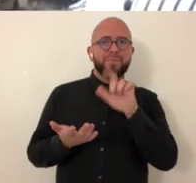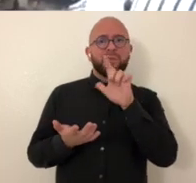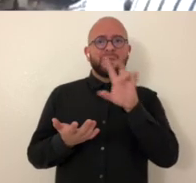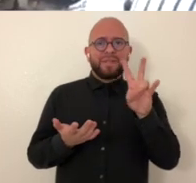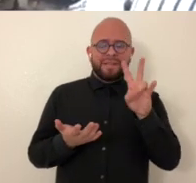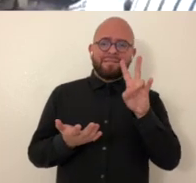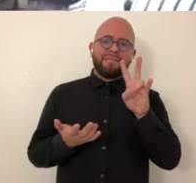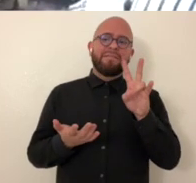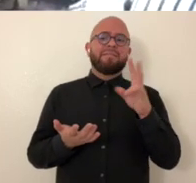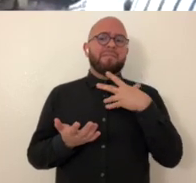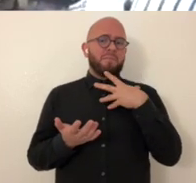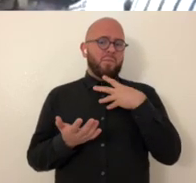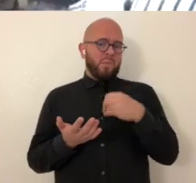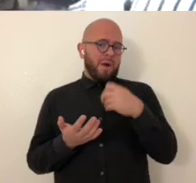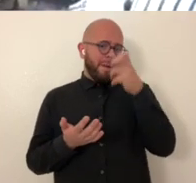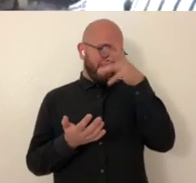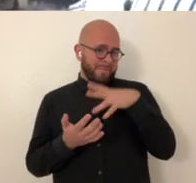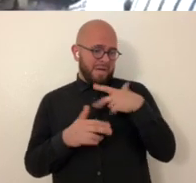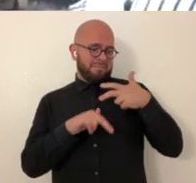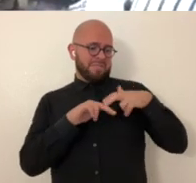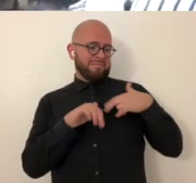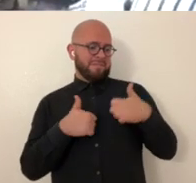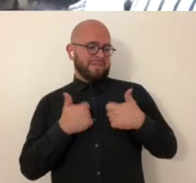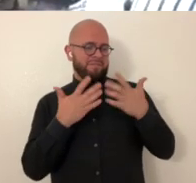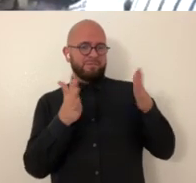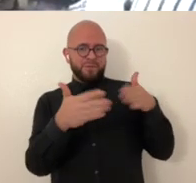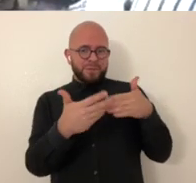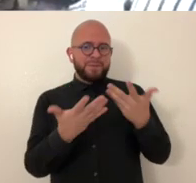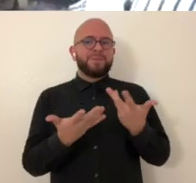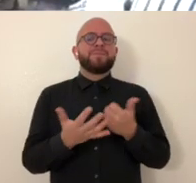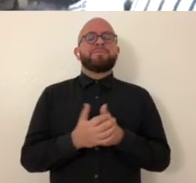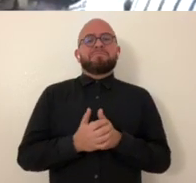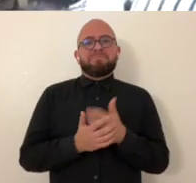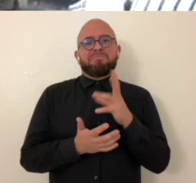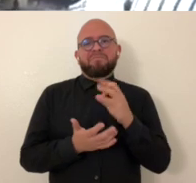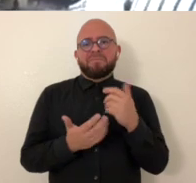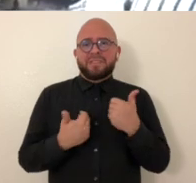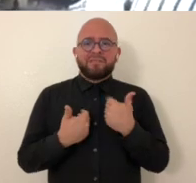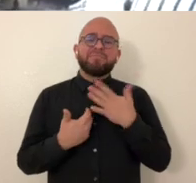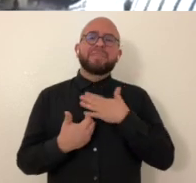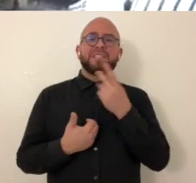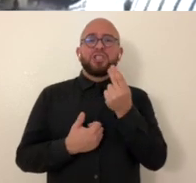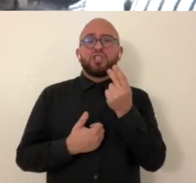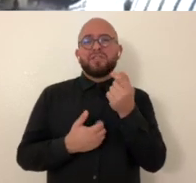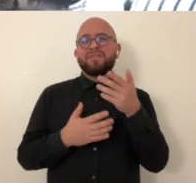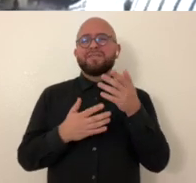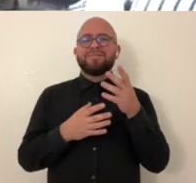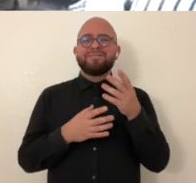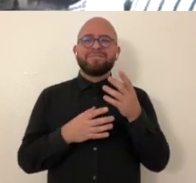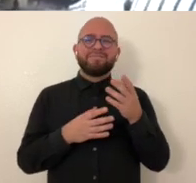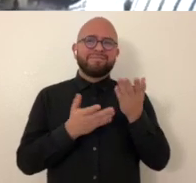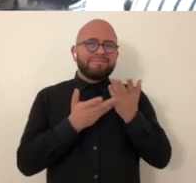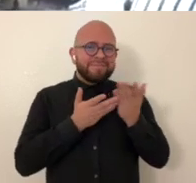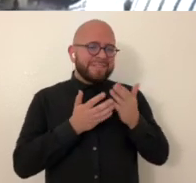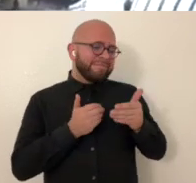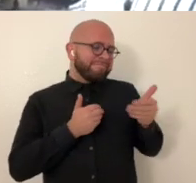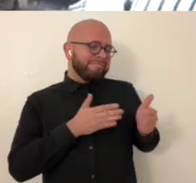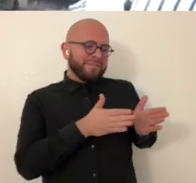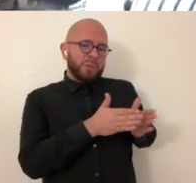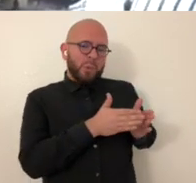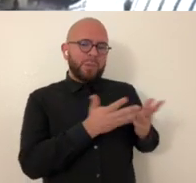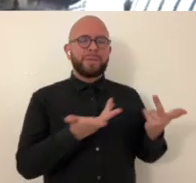opulent mobility um for description purposes i am a 27 year old white male sitting in my living room